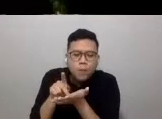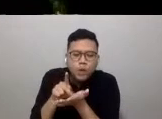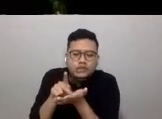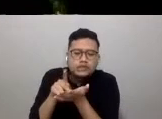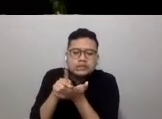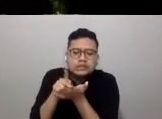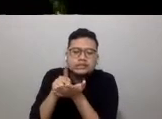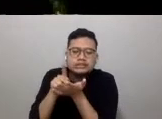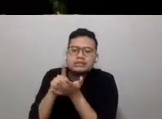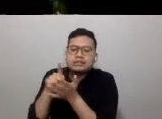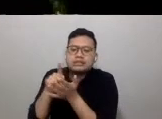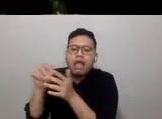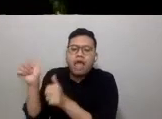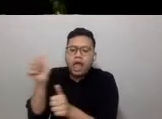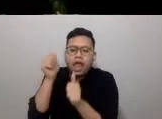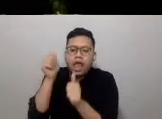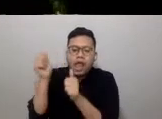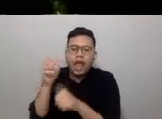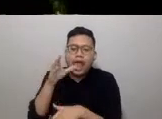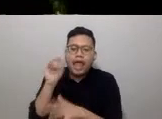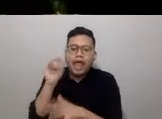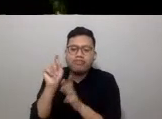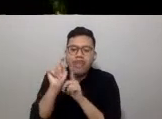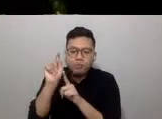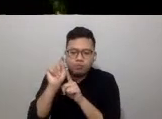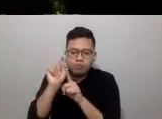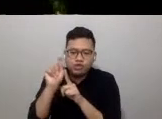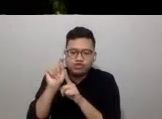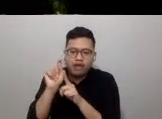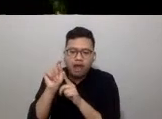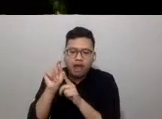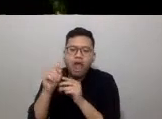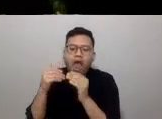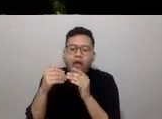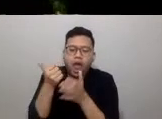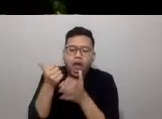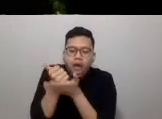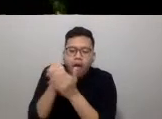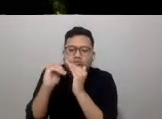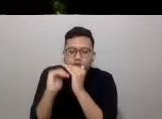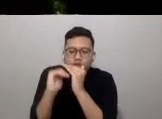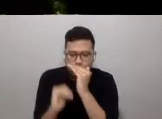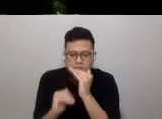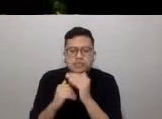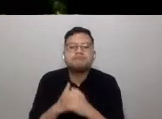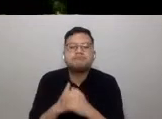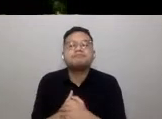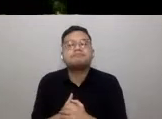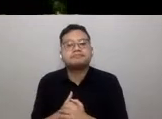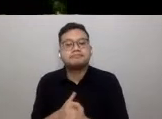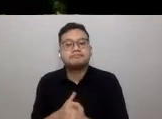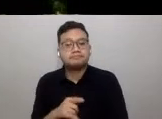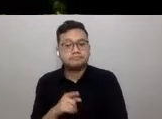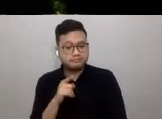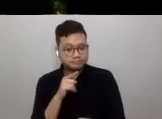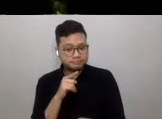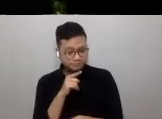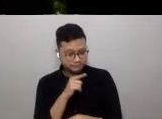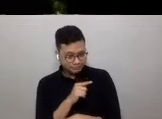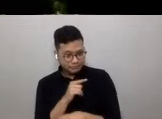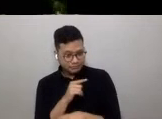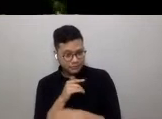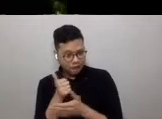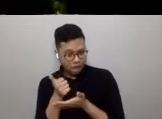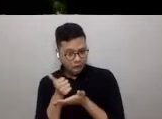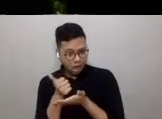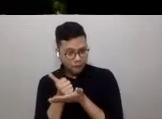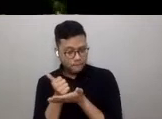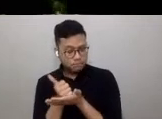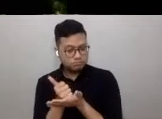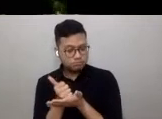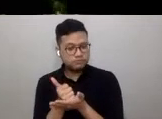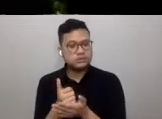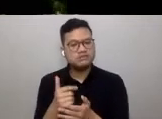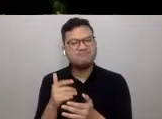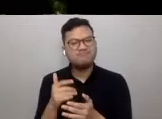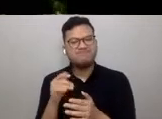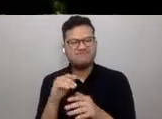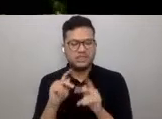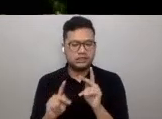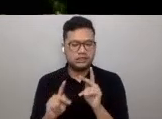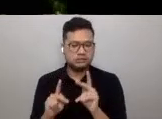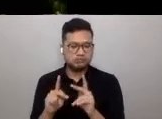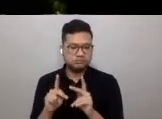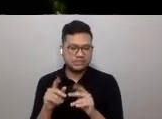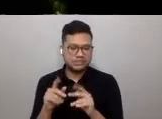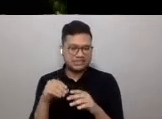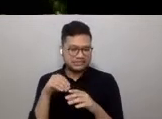This pandemic has made it painfully obvious also that people living in high-density environments, such as slums and migrant